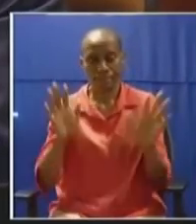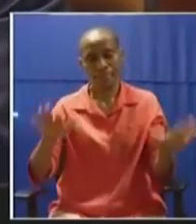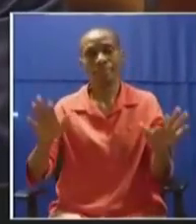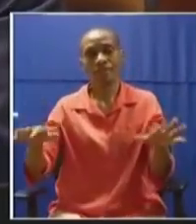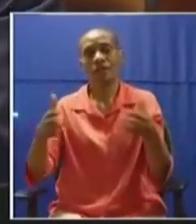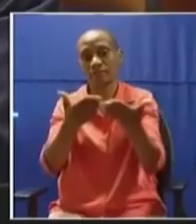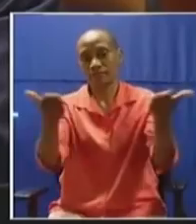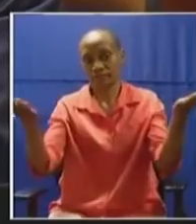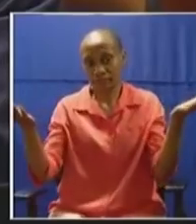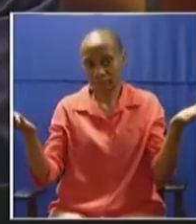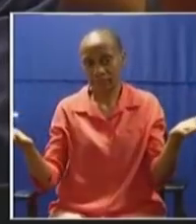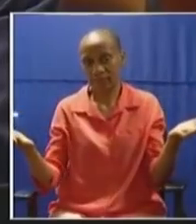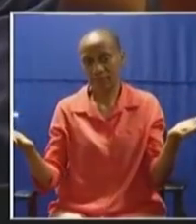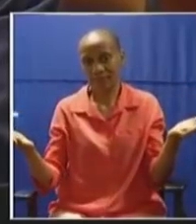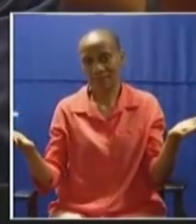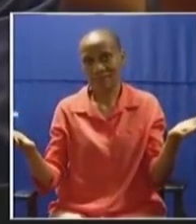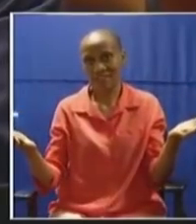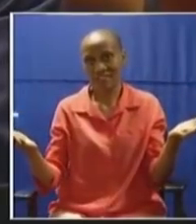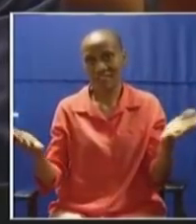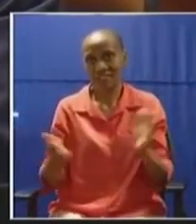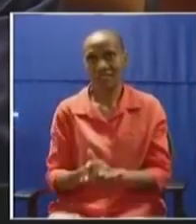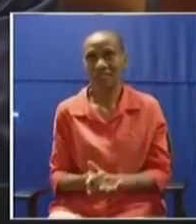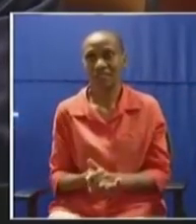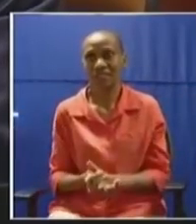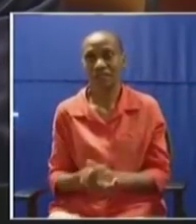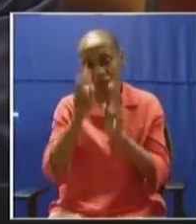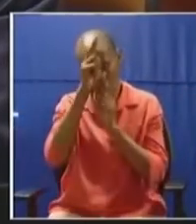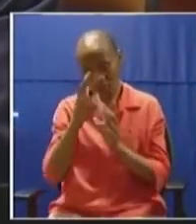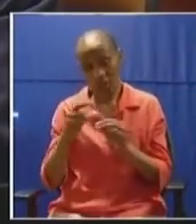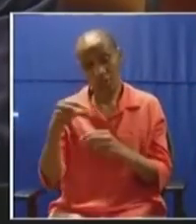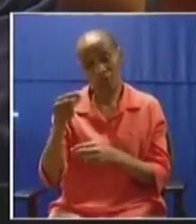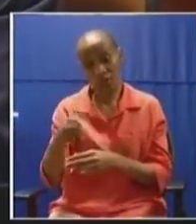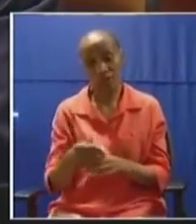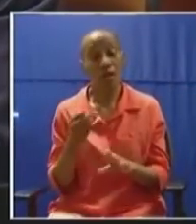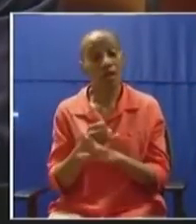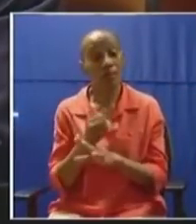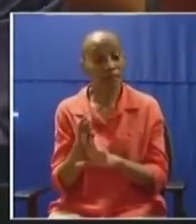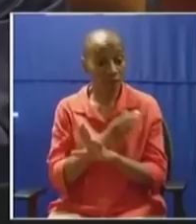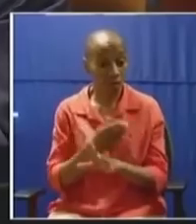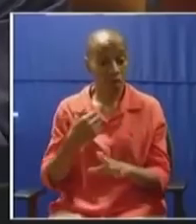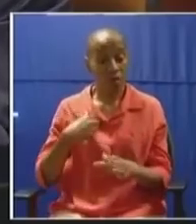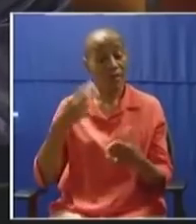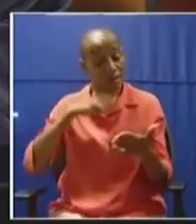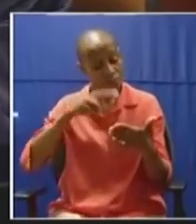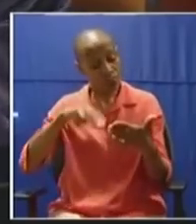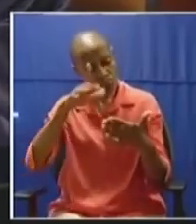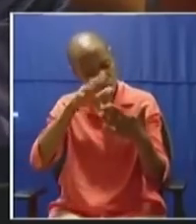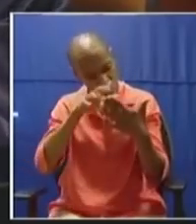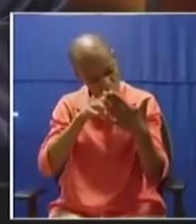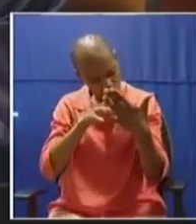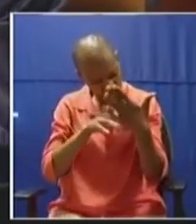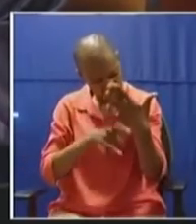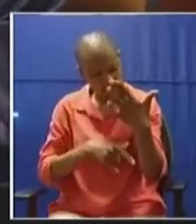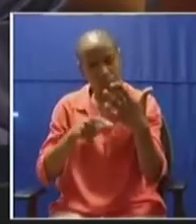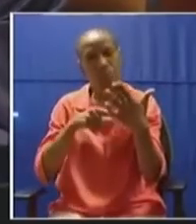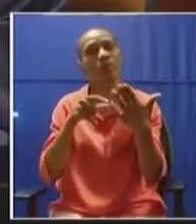Honorable Members. Order. Honorable Groeneweld, you were here earlier when I read a lengthy ruling